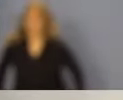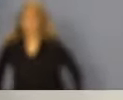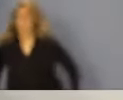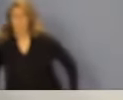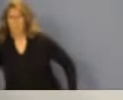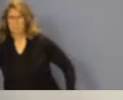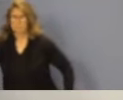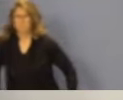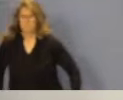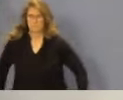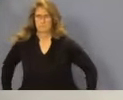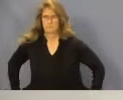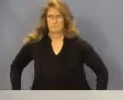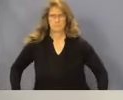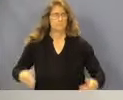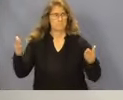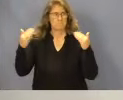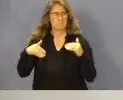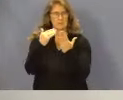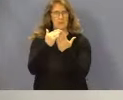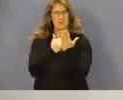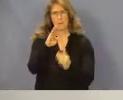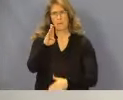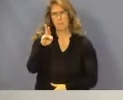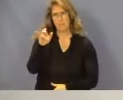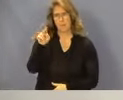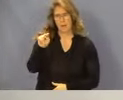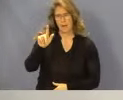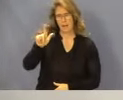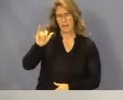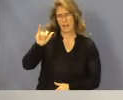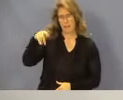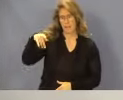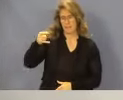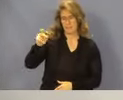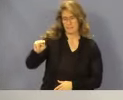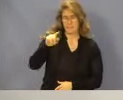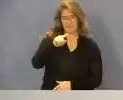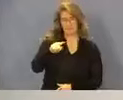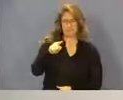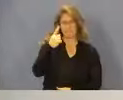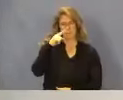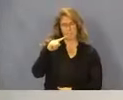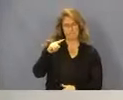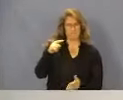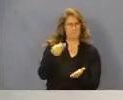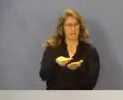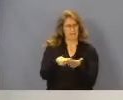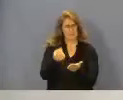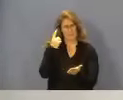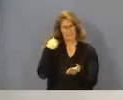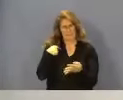Next on the agenda, Brian Lipton, Director of Strategic Finance, has, I believe, four items